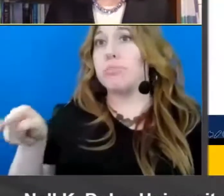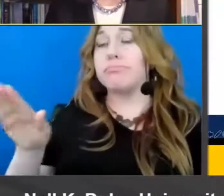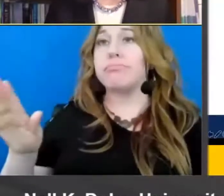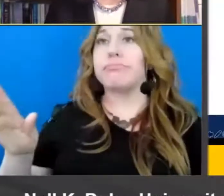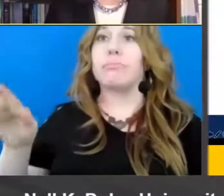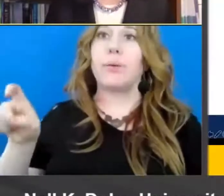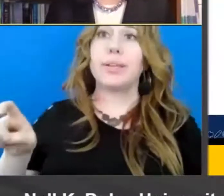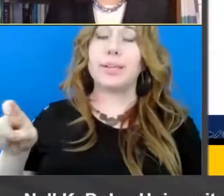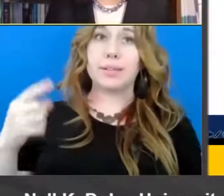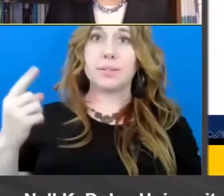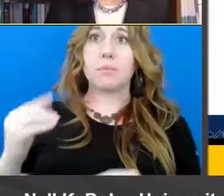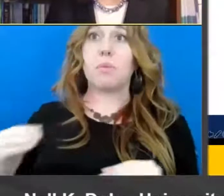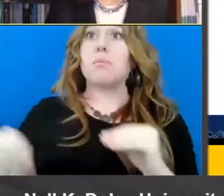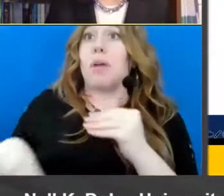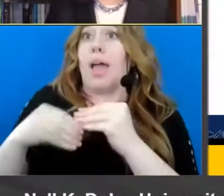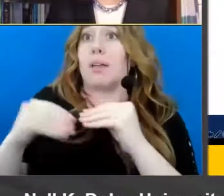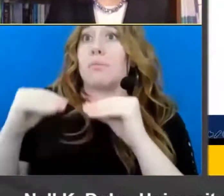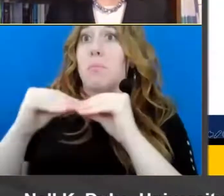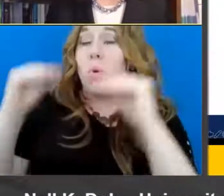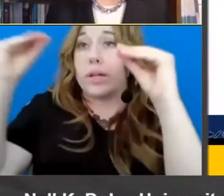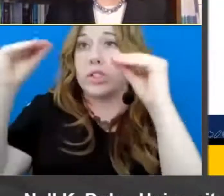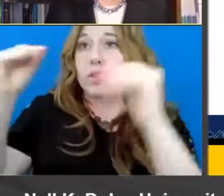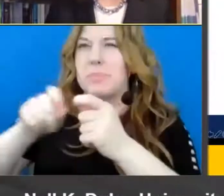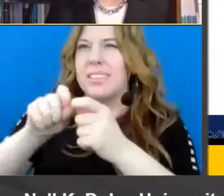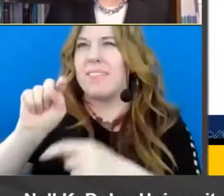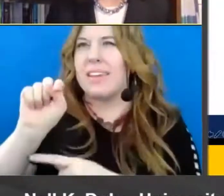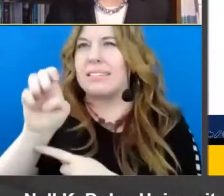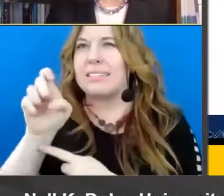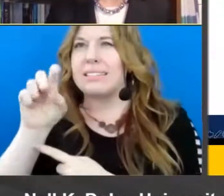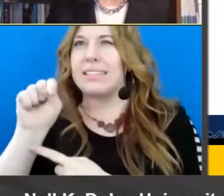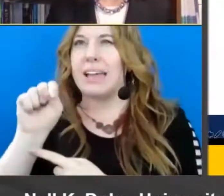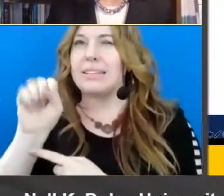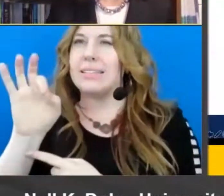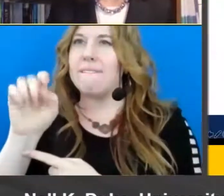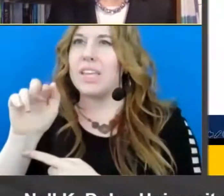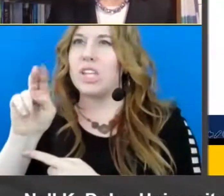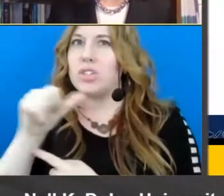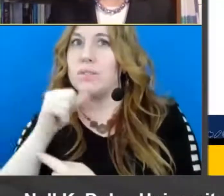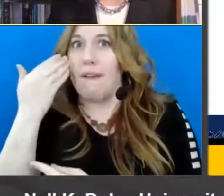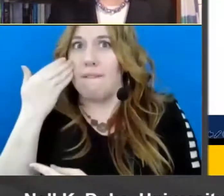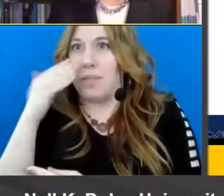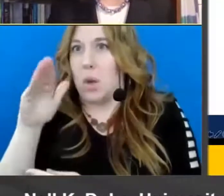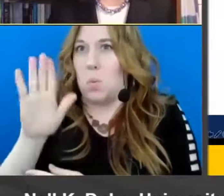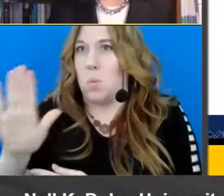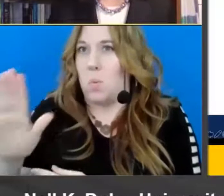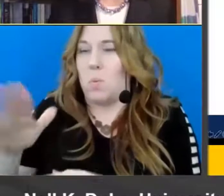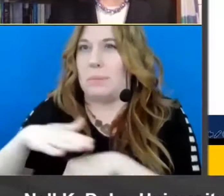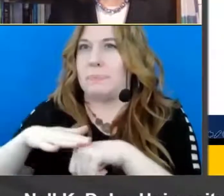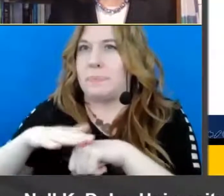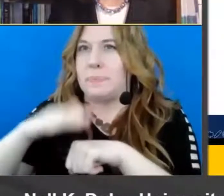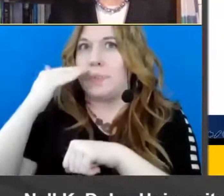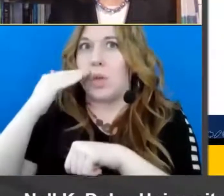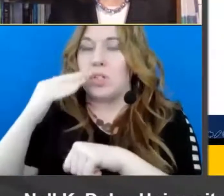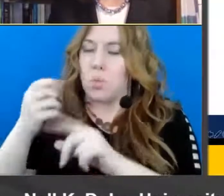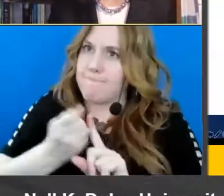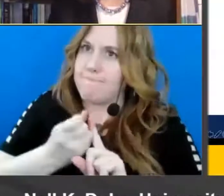some additional instruction on specific text features that may be unfamiliar then we're going to pull that teaching about text ribbon out